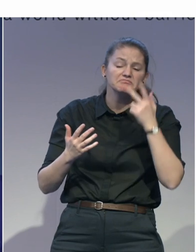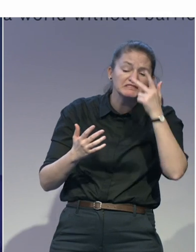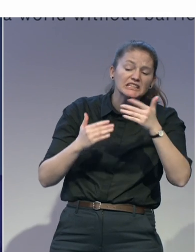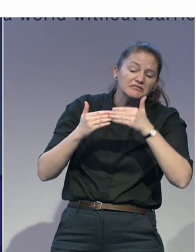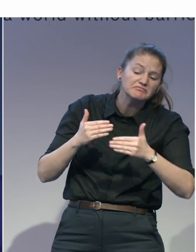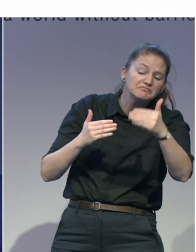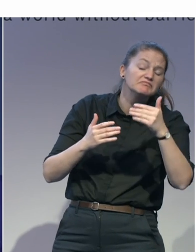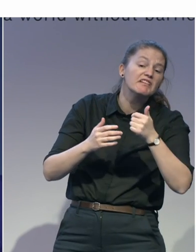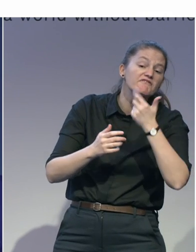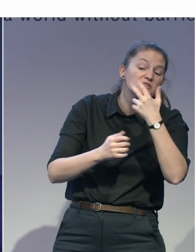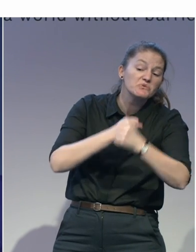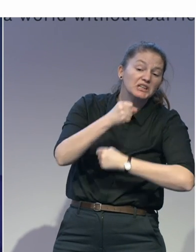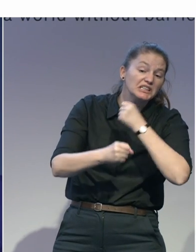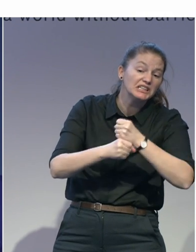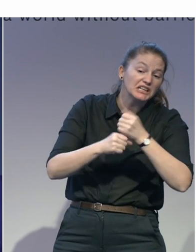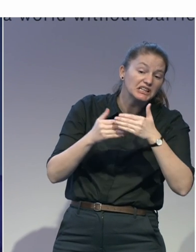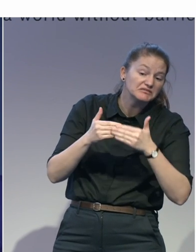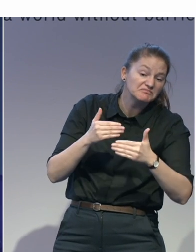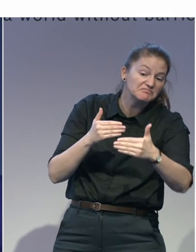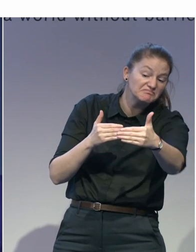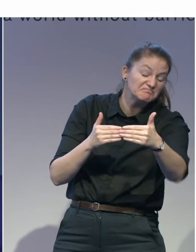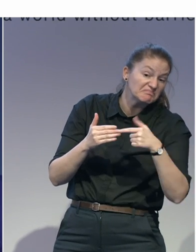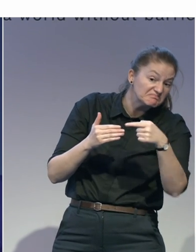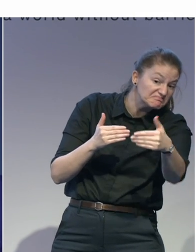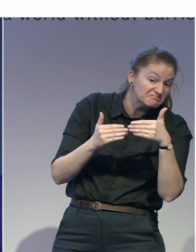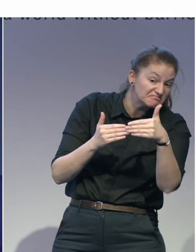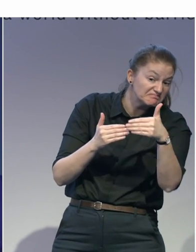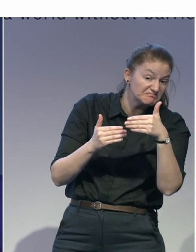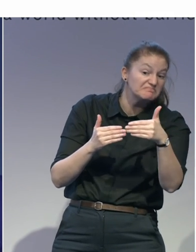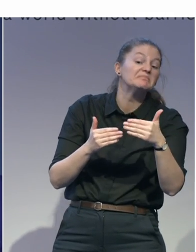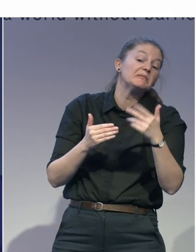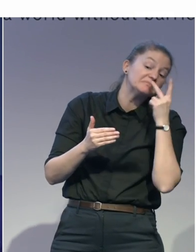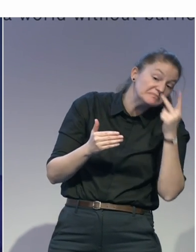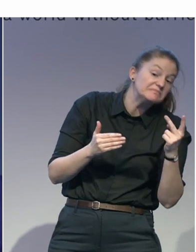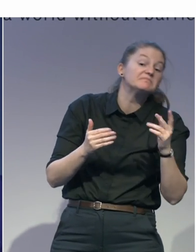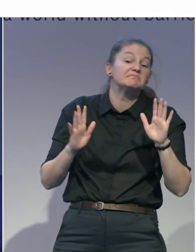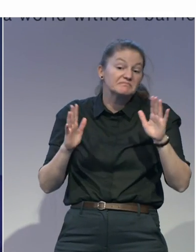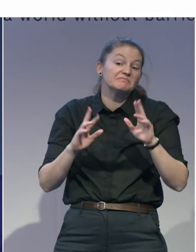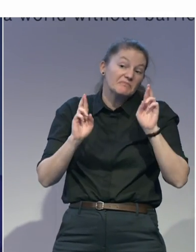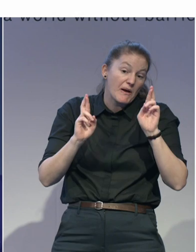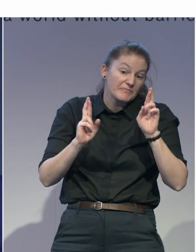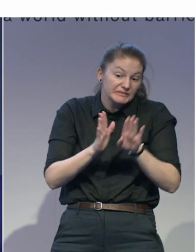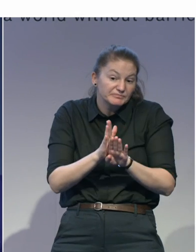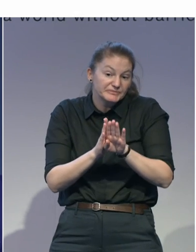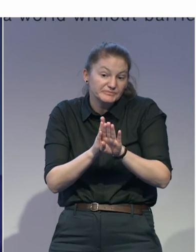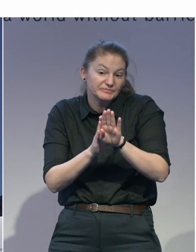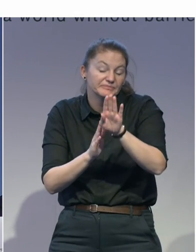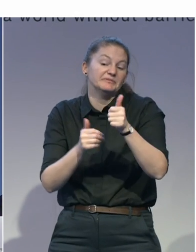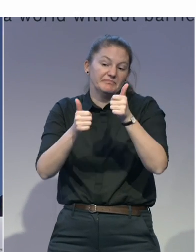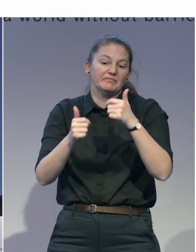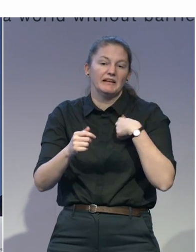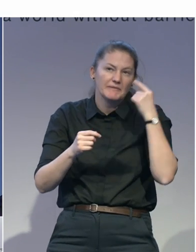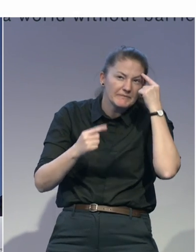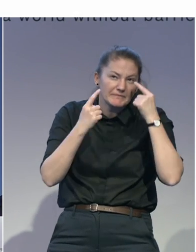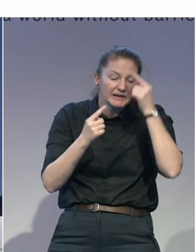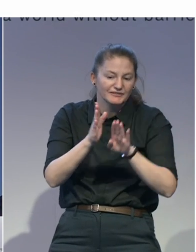consolidation. And, I do hope that, you know, that will help towards the adoption in the coming years as well. So, we just have to see how it goes. Thank you. Thank